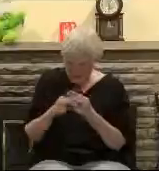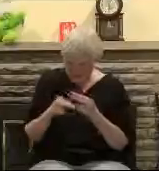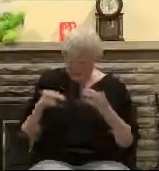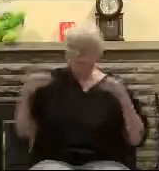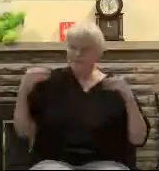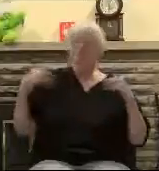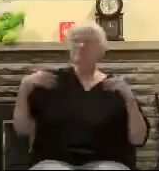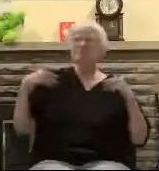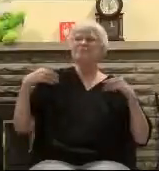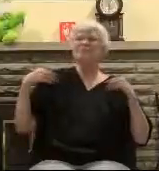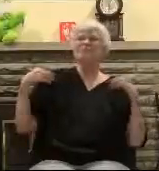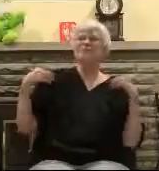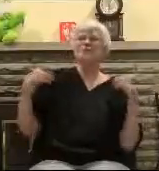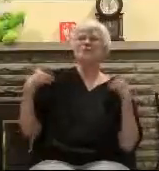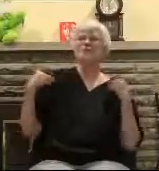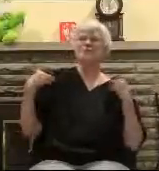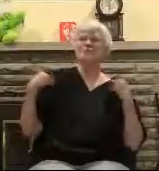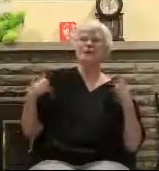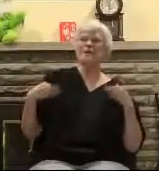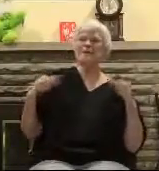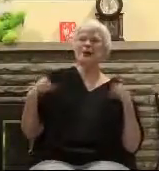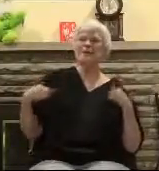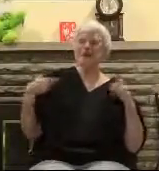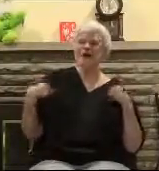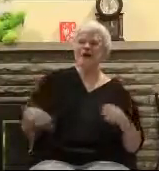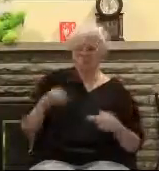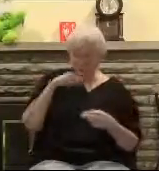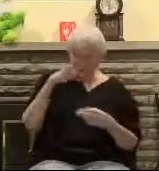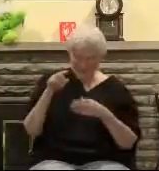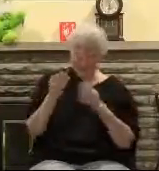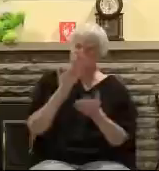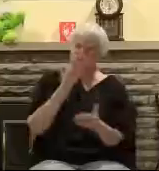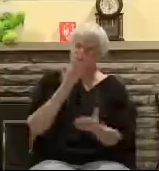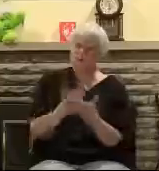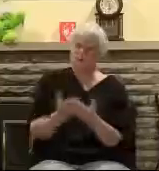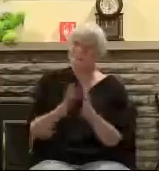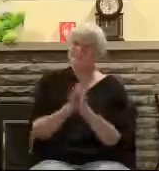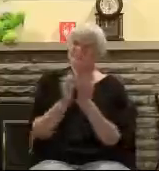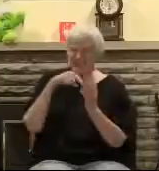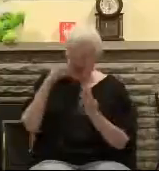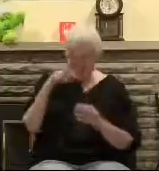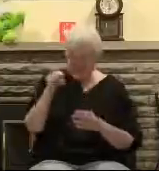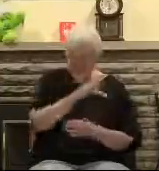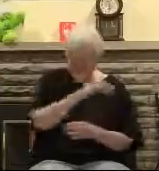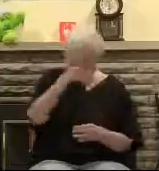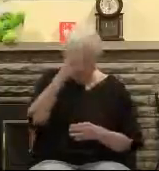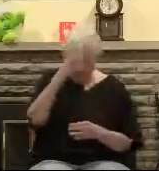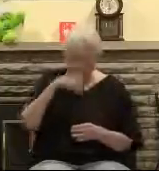anyway he would say something to the rabbi He'd say The good book says The rabbi said That's not in the good book